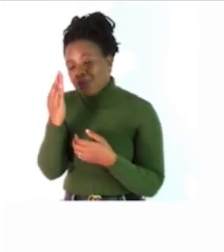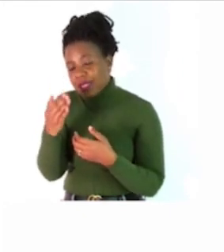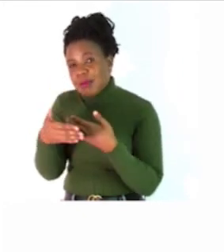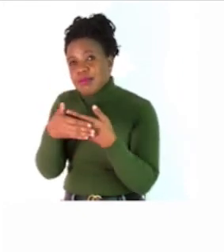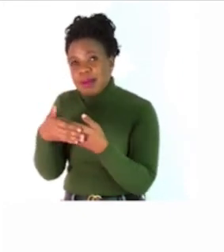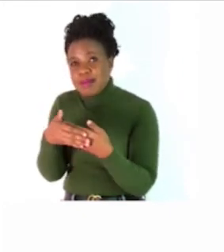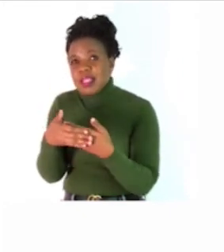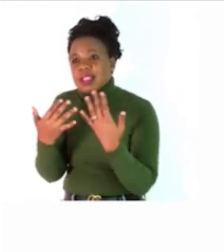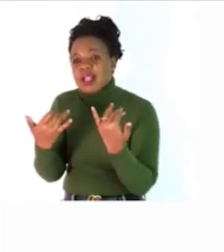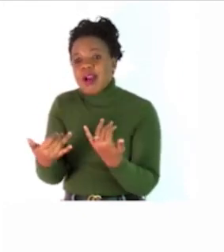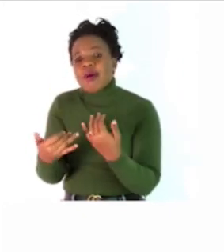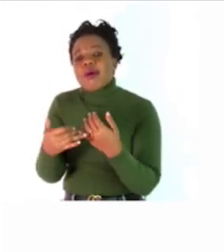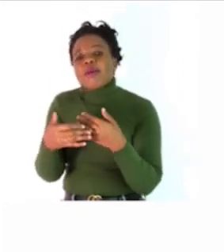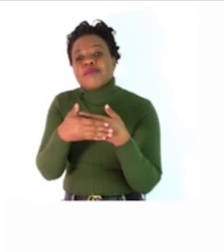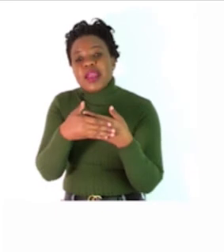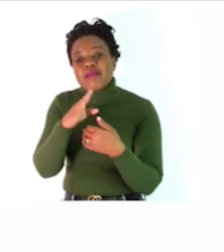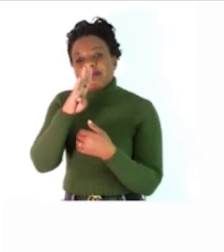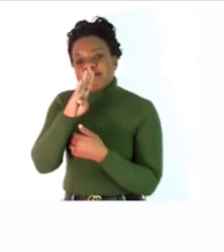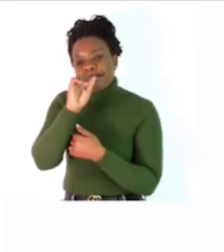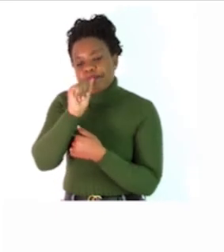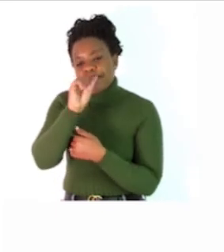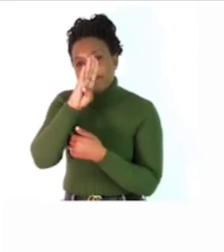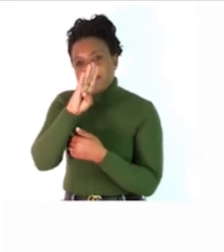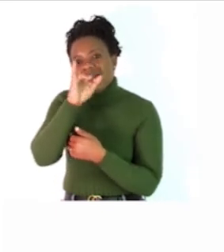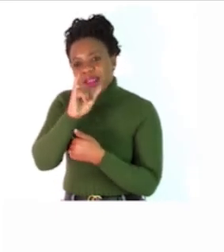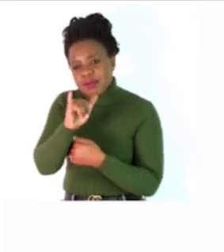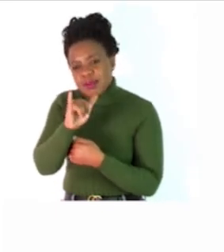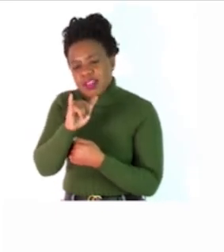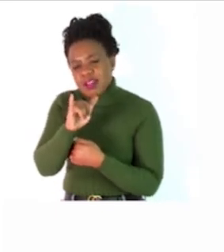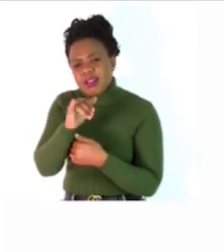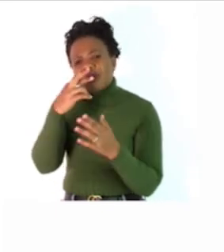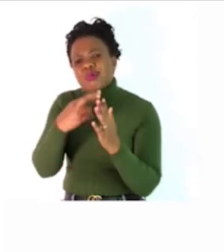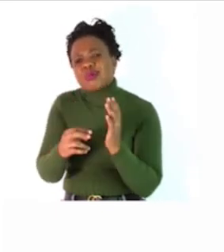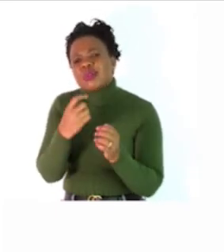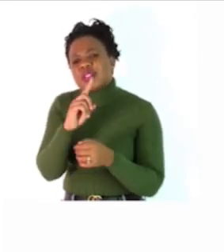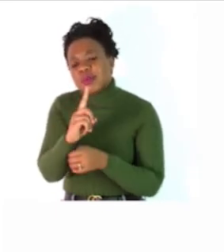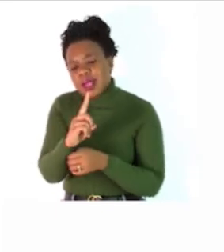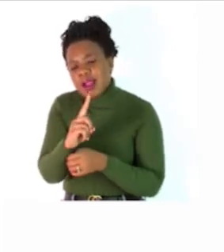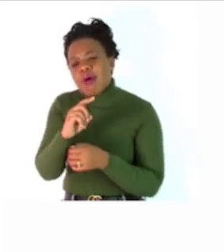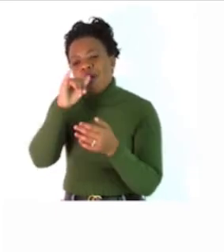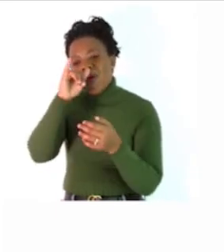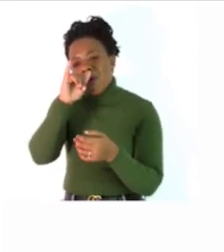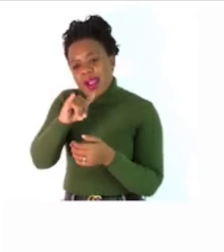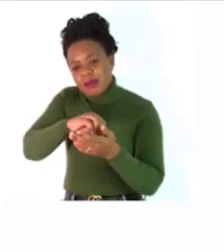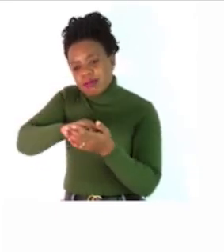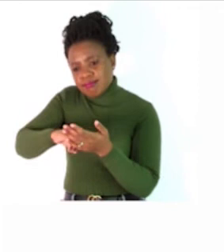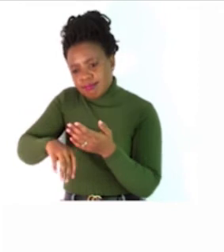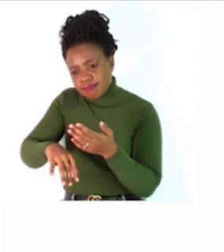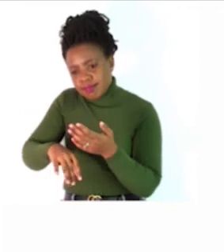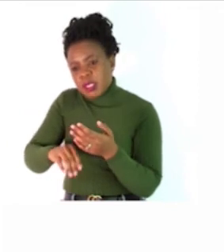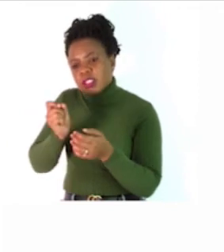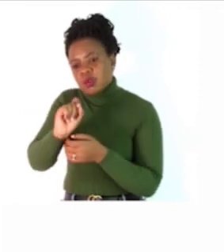words the baby becomes babies we are following the y rule where we are throwing the y and replace with ies